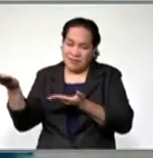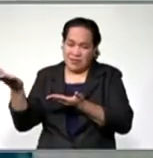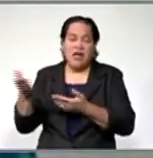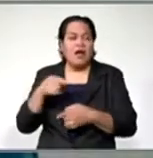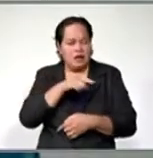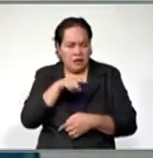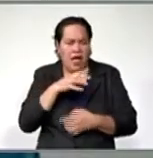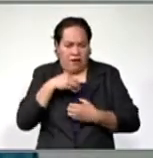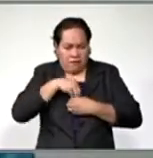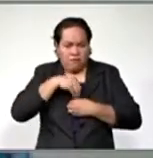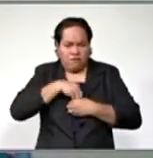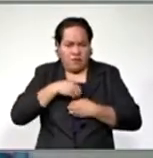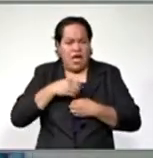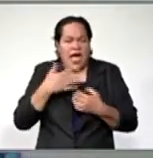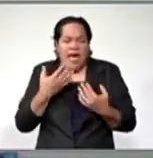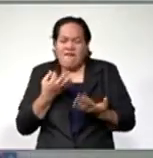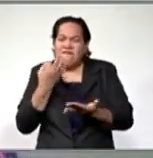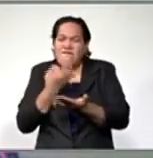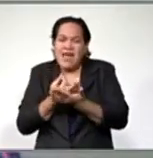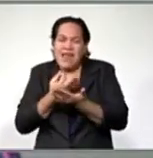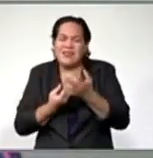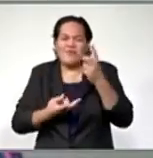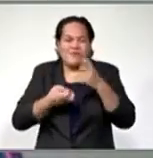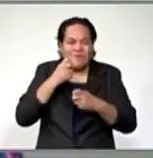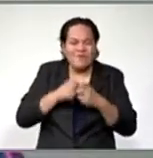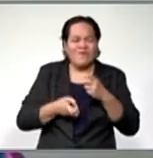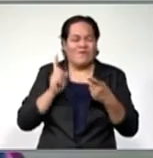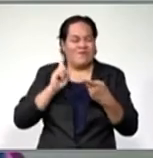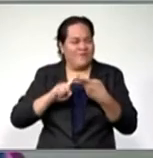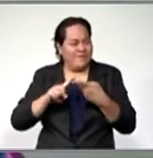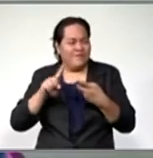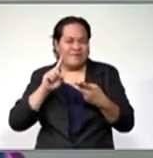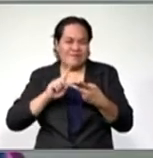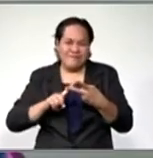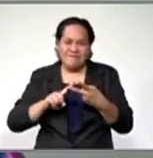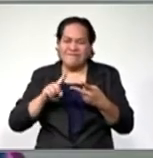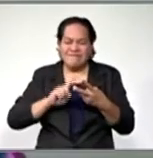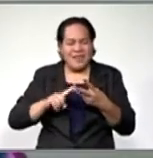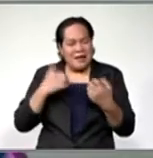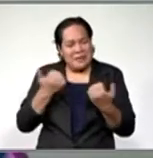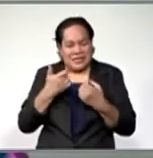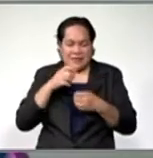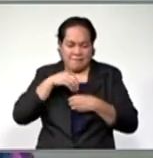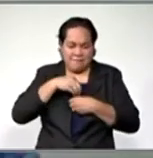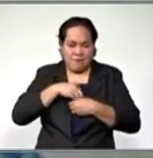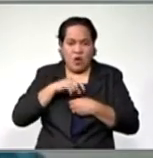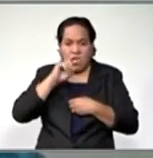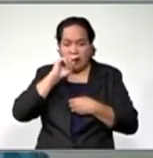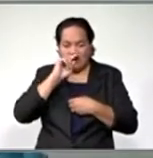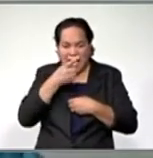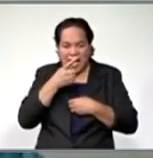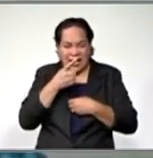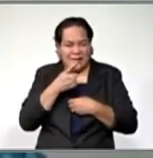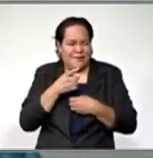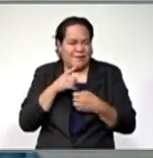through financial difficulties, you know, and, yeah, so not being able to make